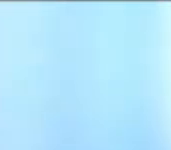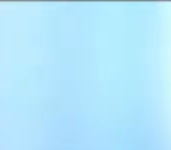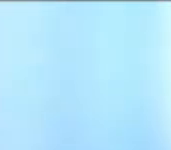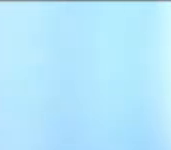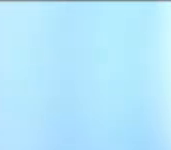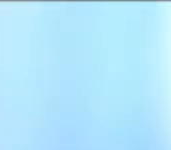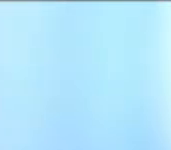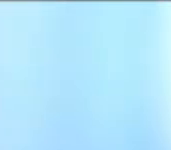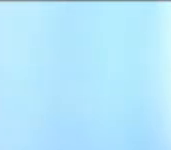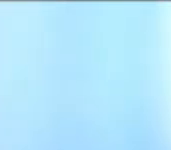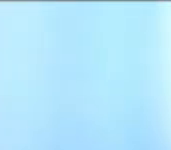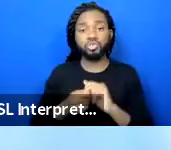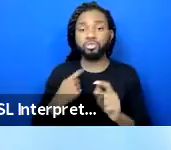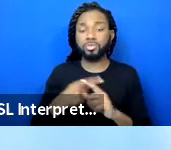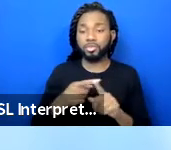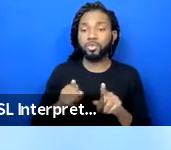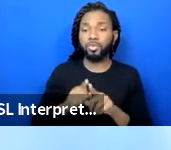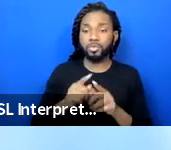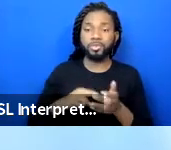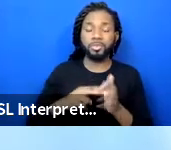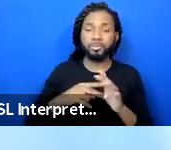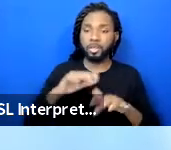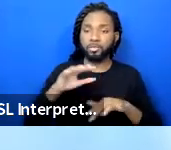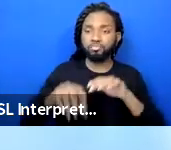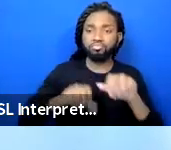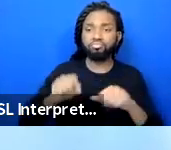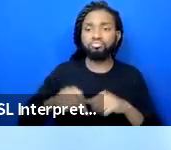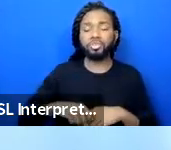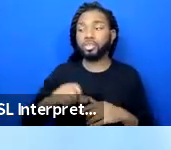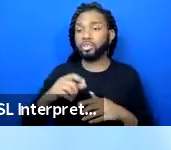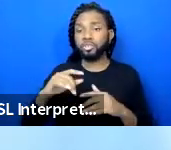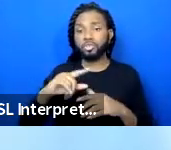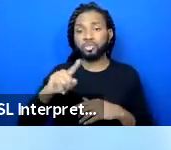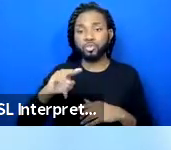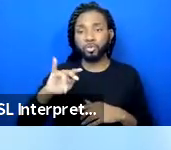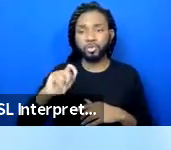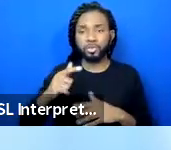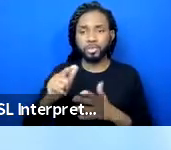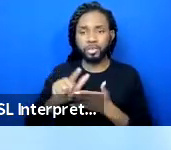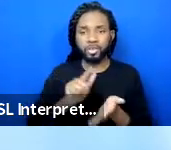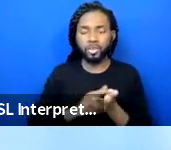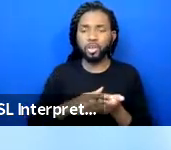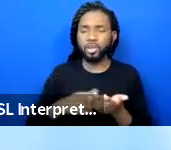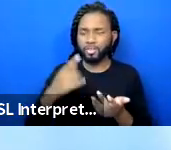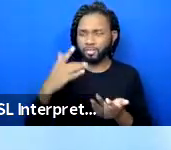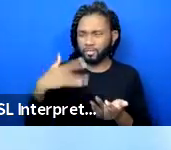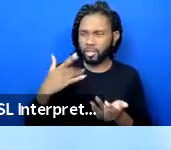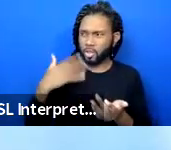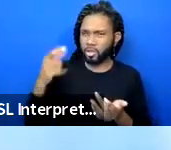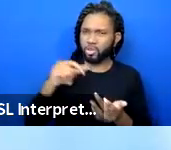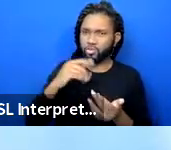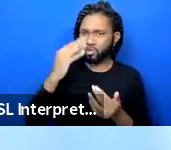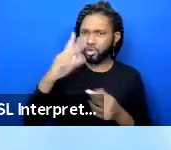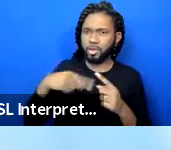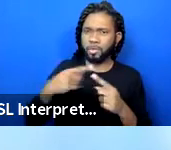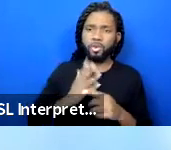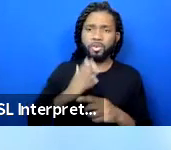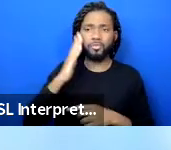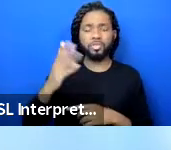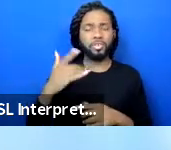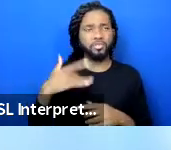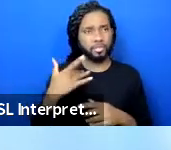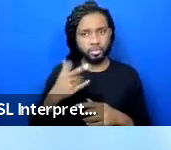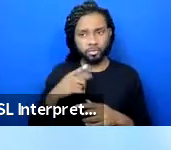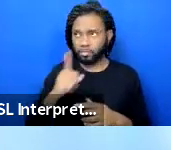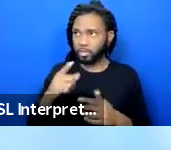colonization and immigration and ableism and zoning laws why didn't you act don't you care about my future it's is it even ethical to bring a kid